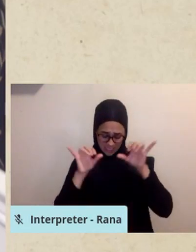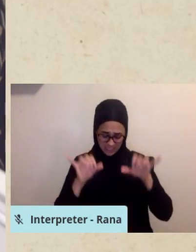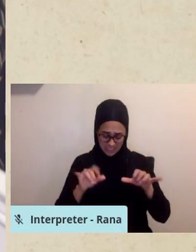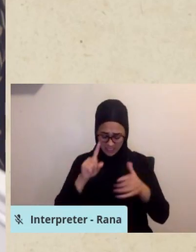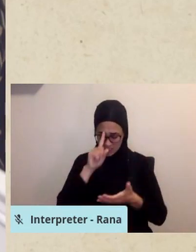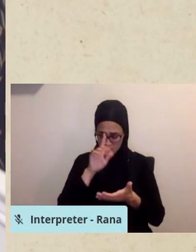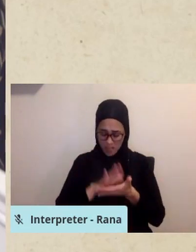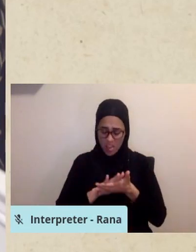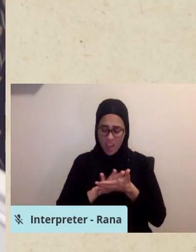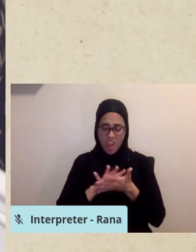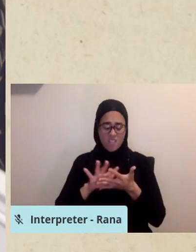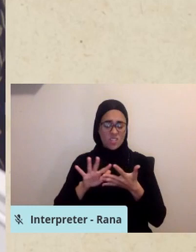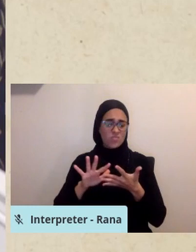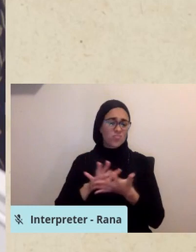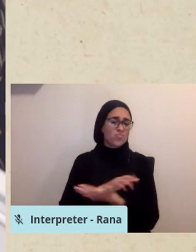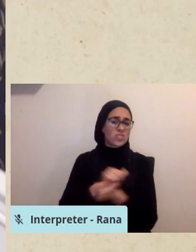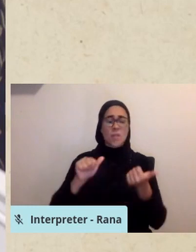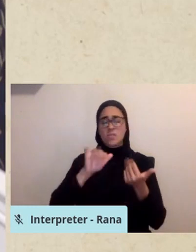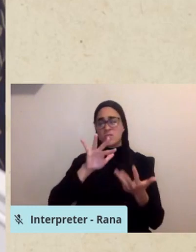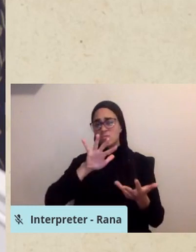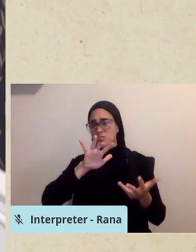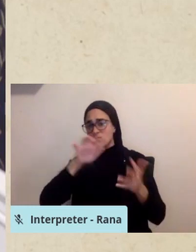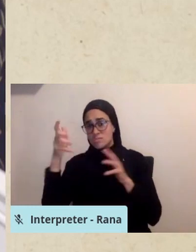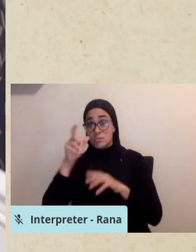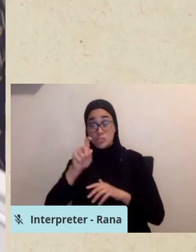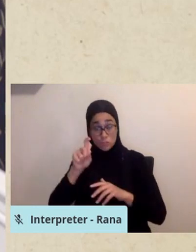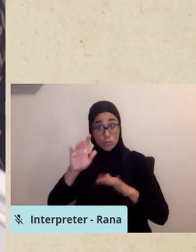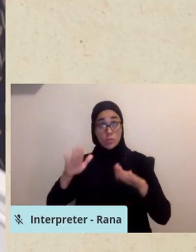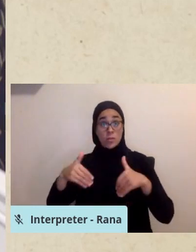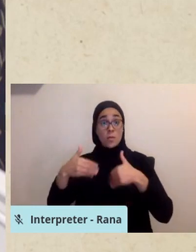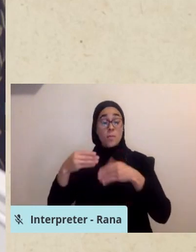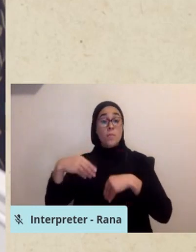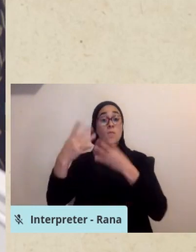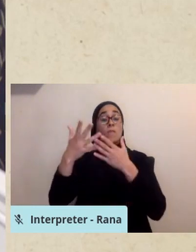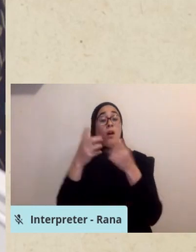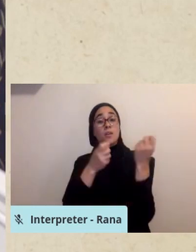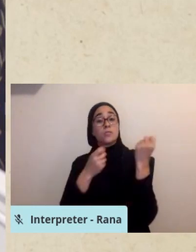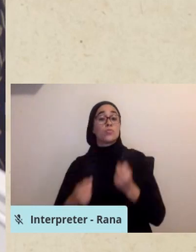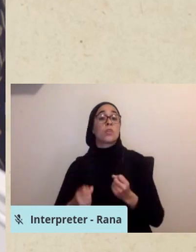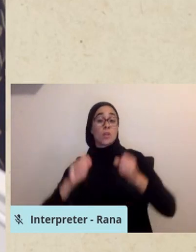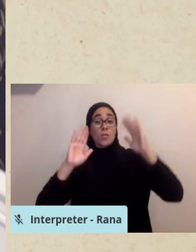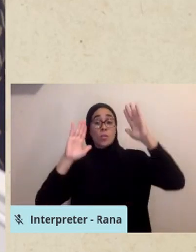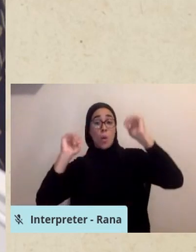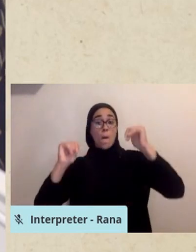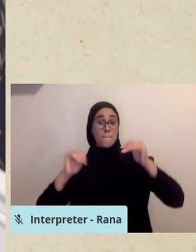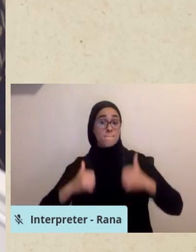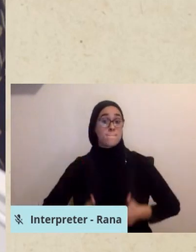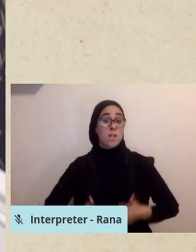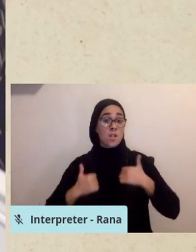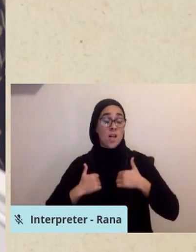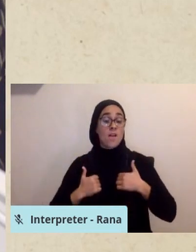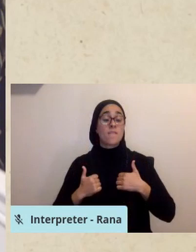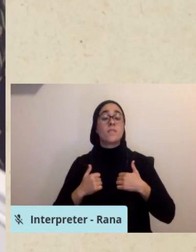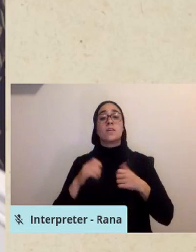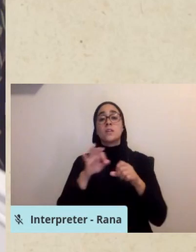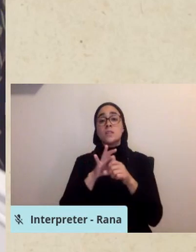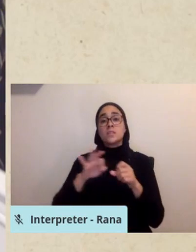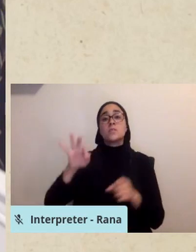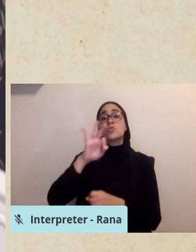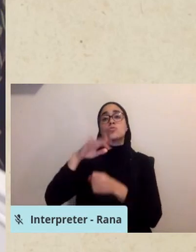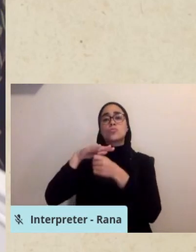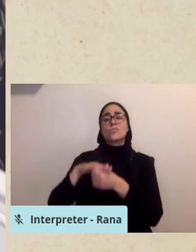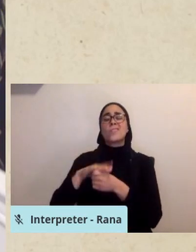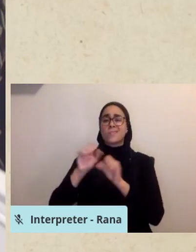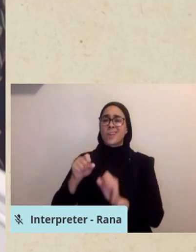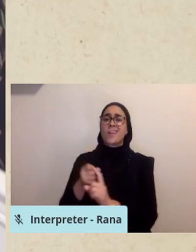or value that provides strength, hope and meaning to life. Spiritual distress may have a potentially harmful effect on an